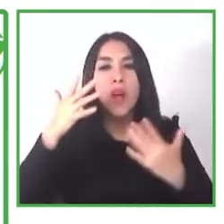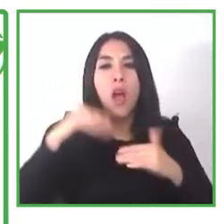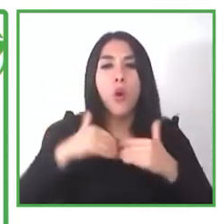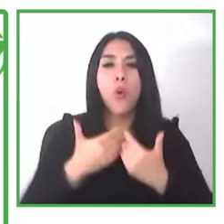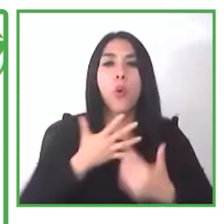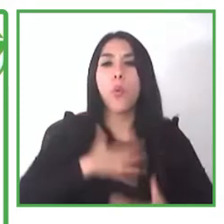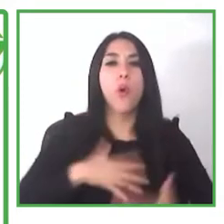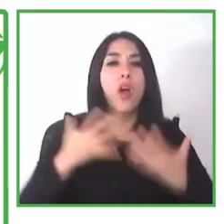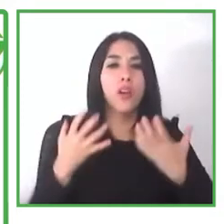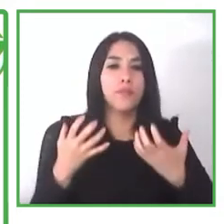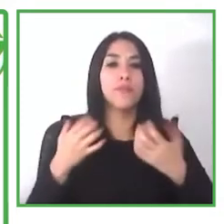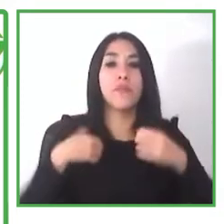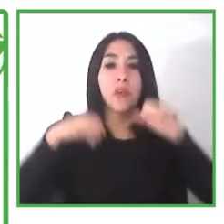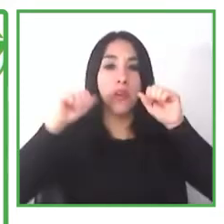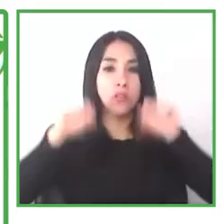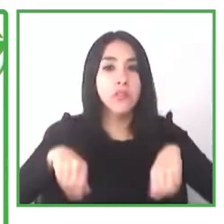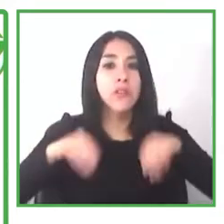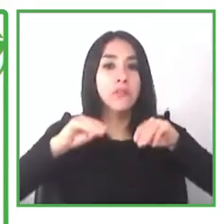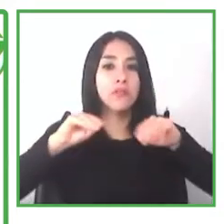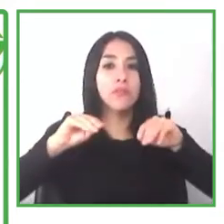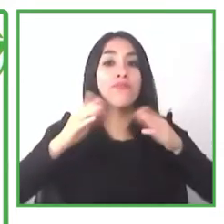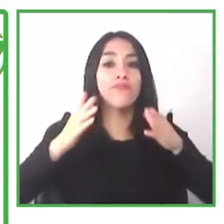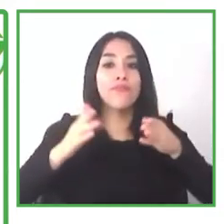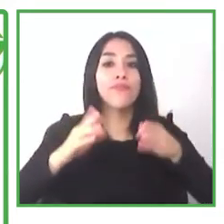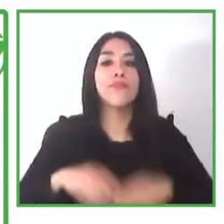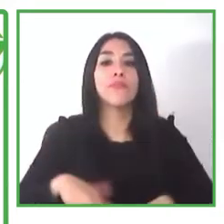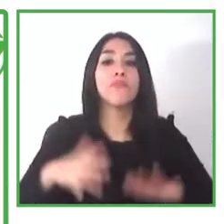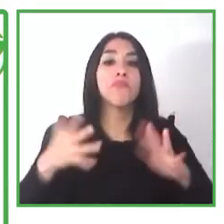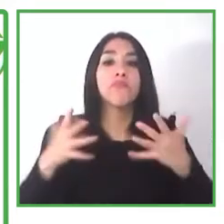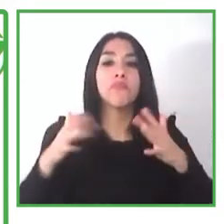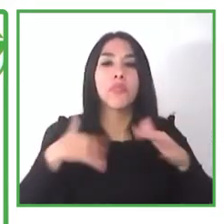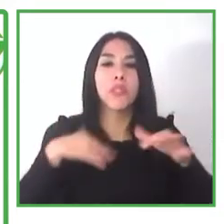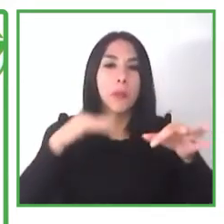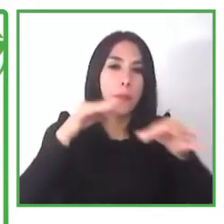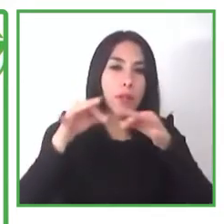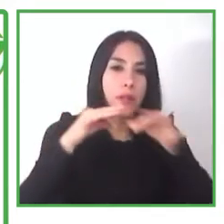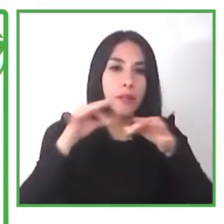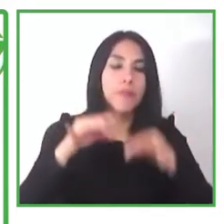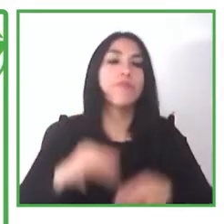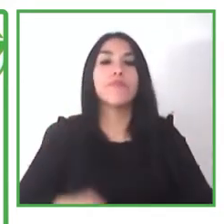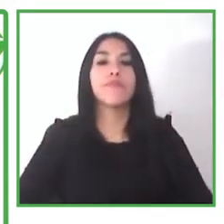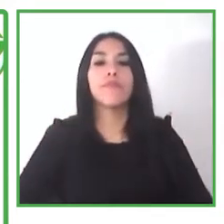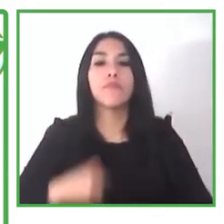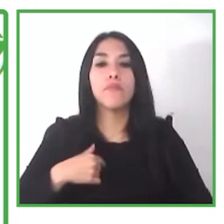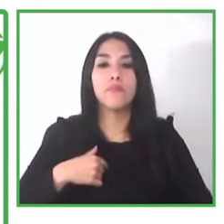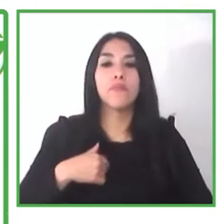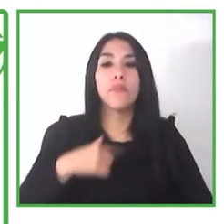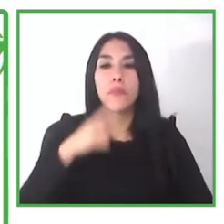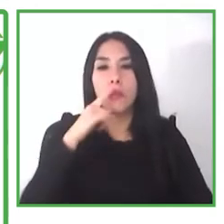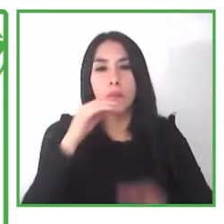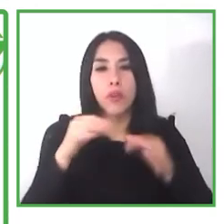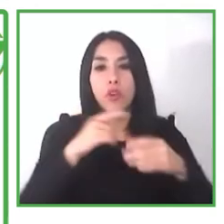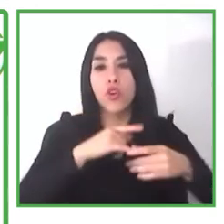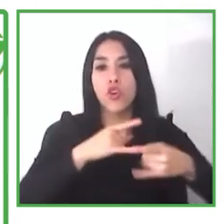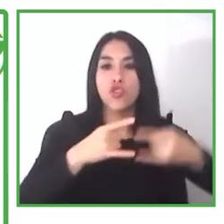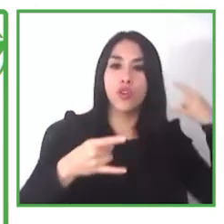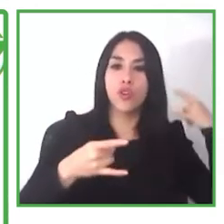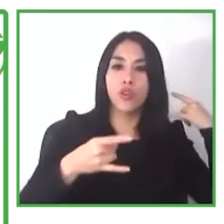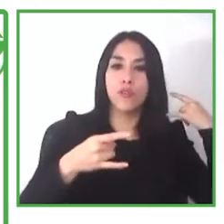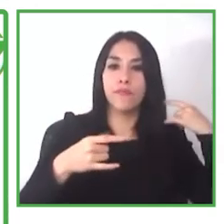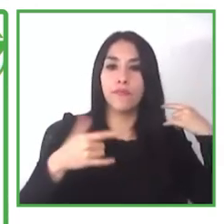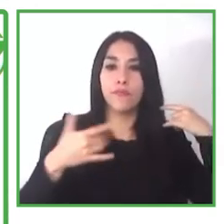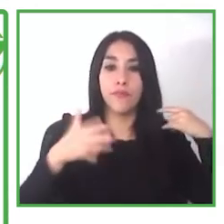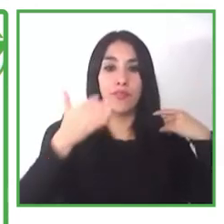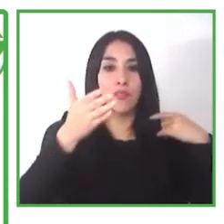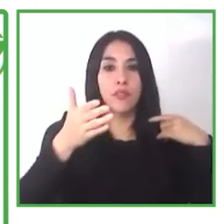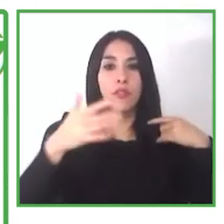just gonna tell you this story about the guy in the middle julian is a guy that was that he's very a